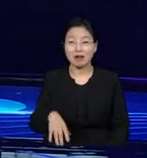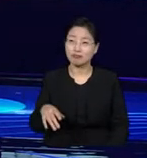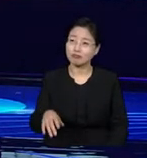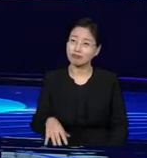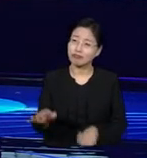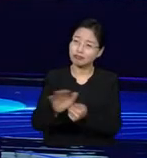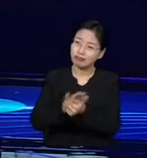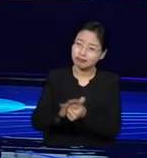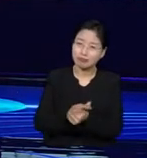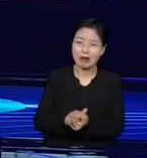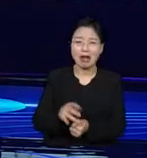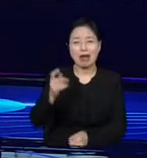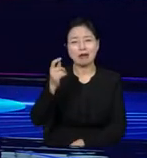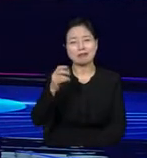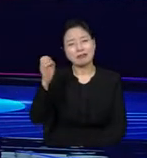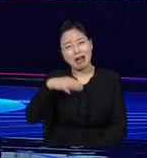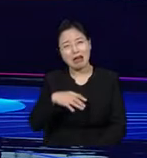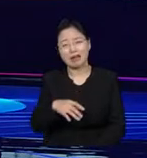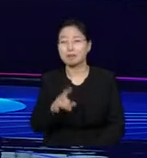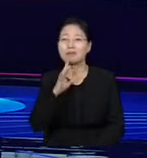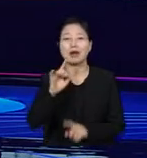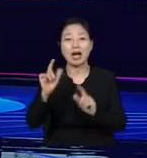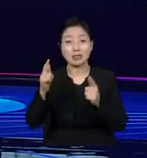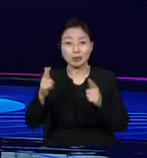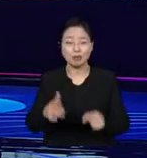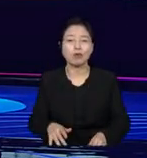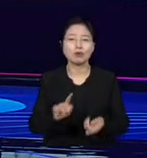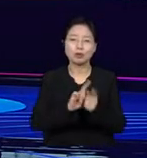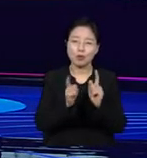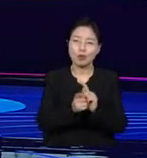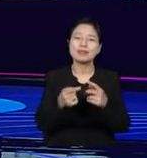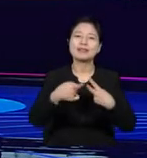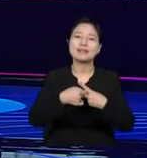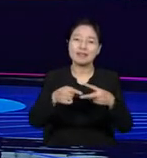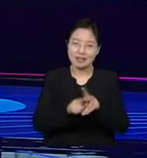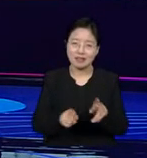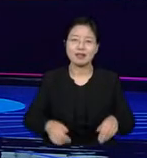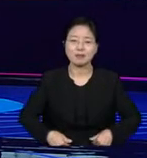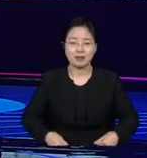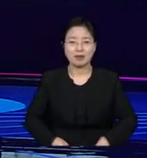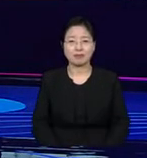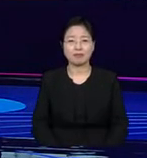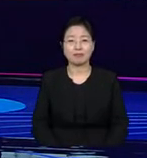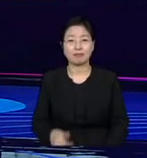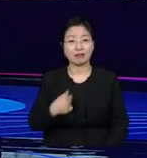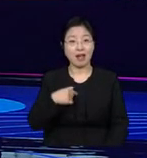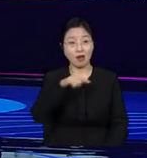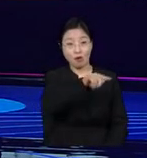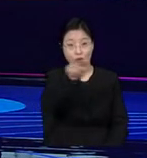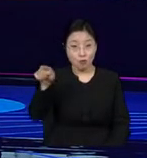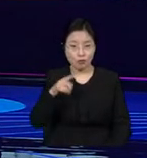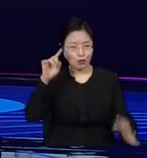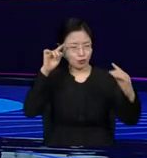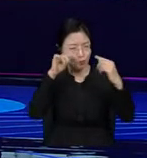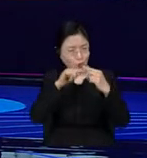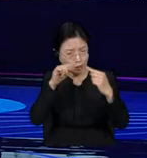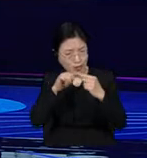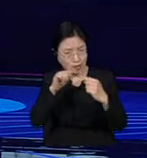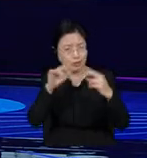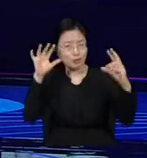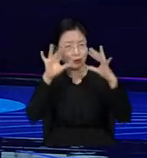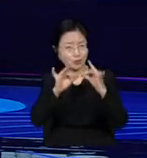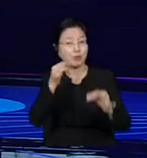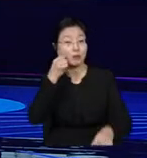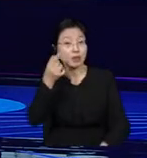but I do understand you. And I respect your right to be you, as I ask that you respect my right to be